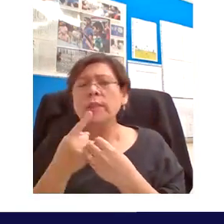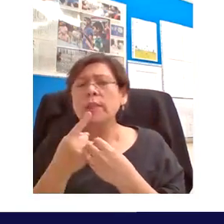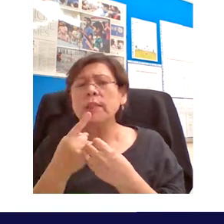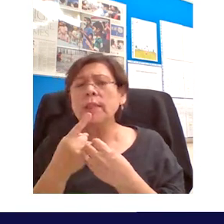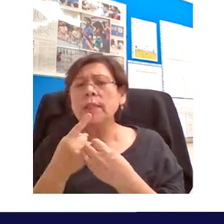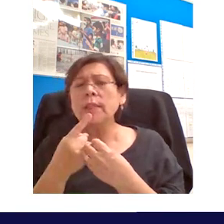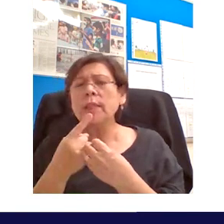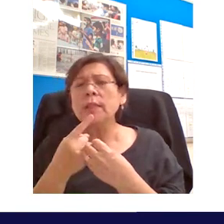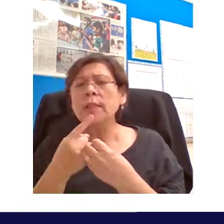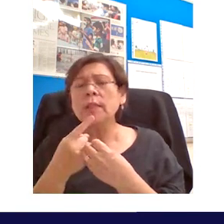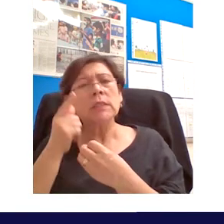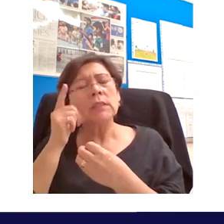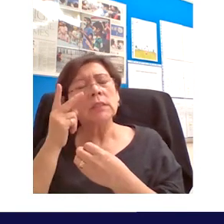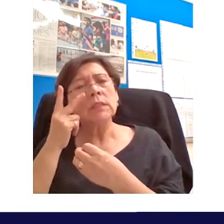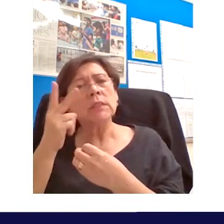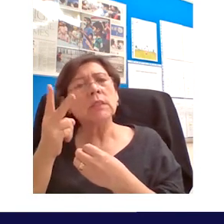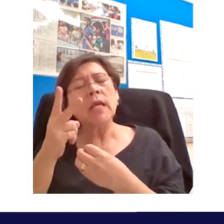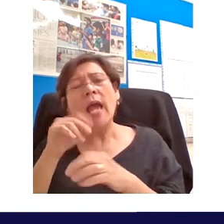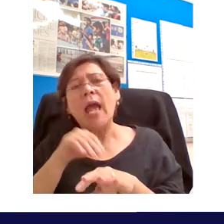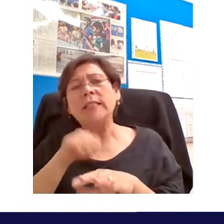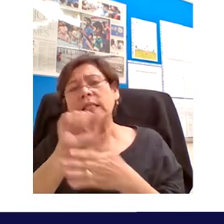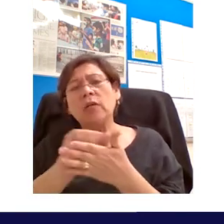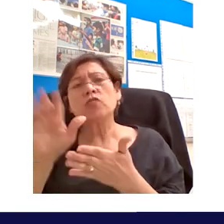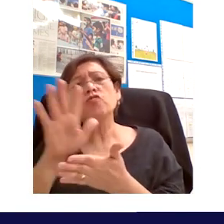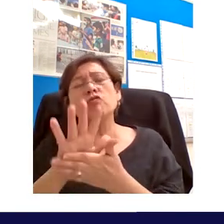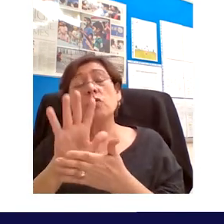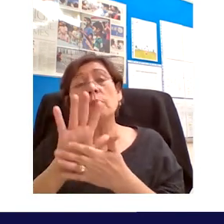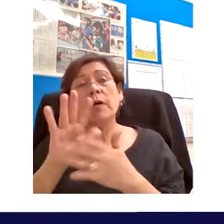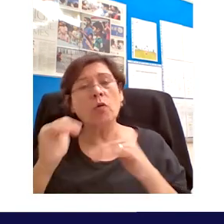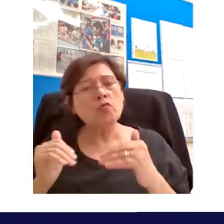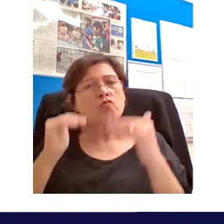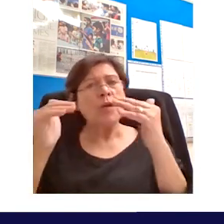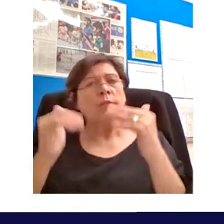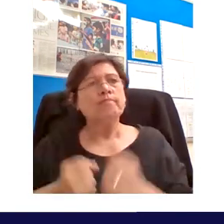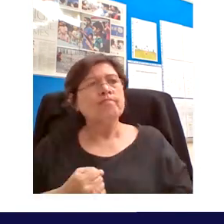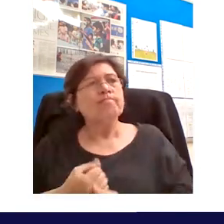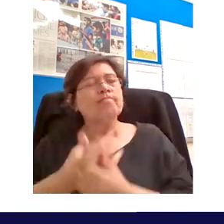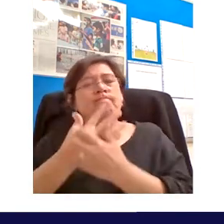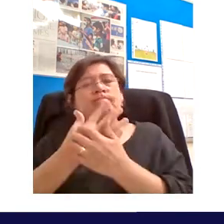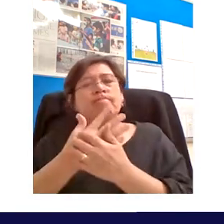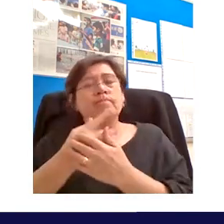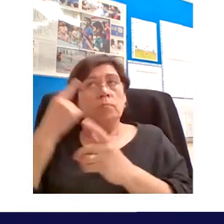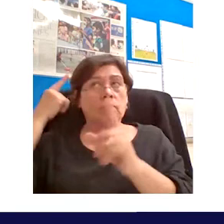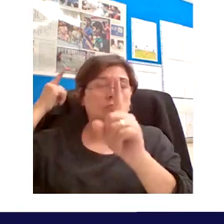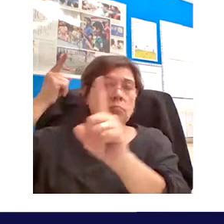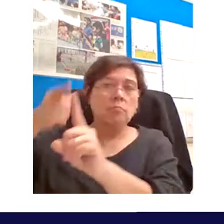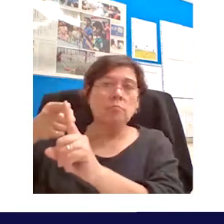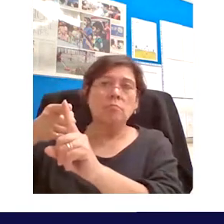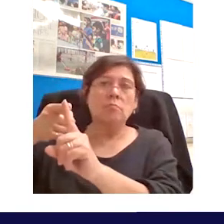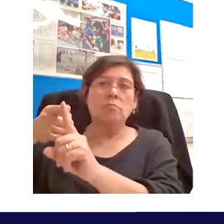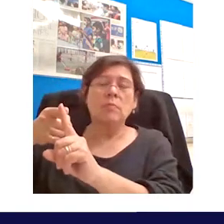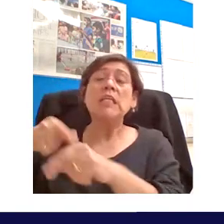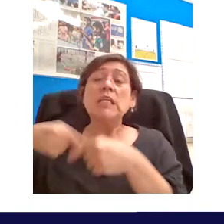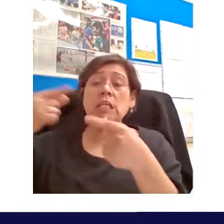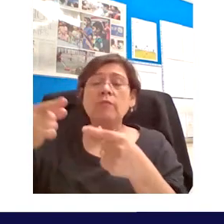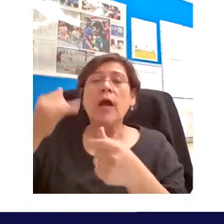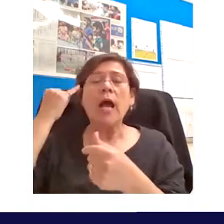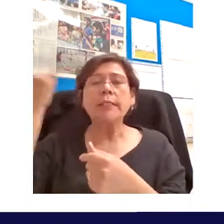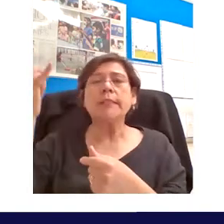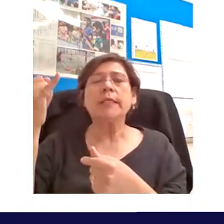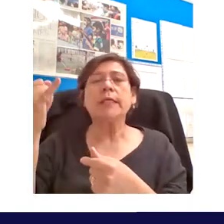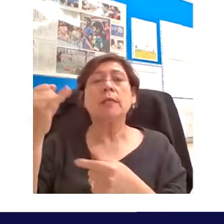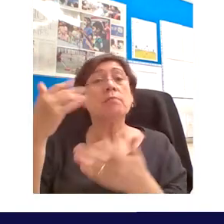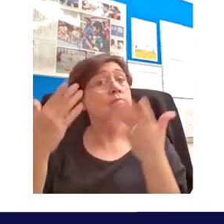school level but also raising their aspirations and and uh uh and and giving them the idea that um that